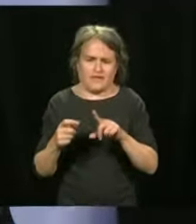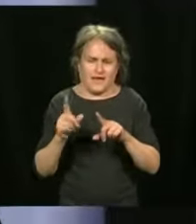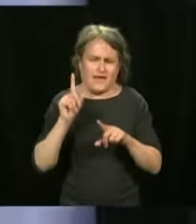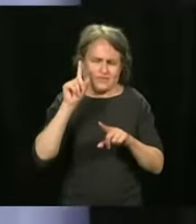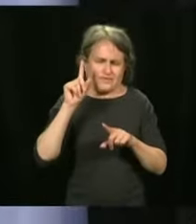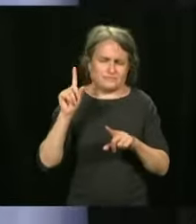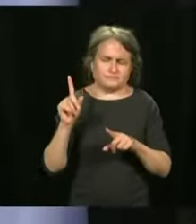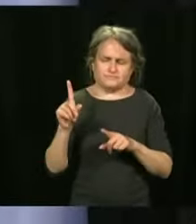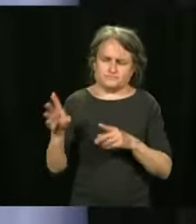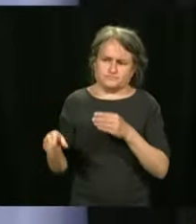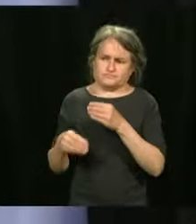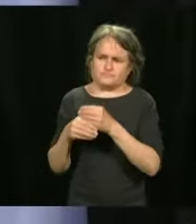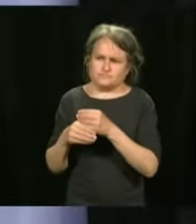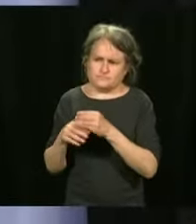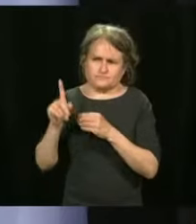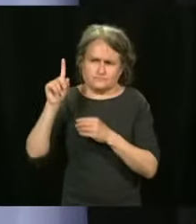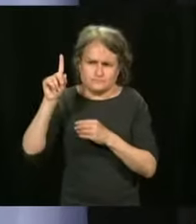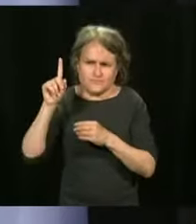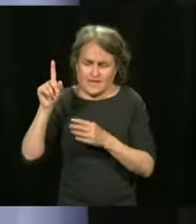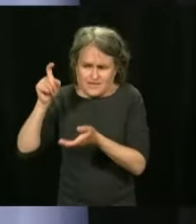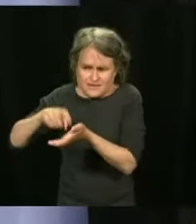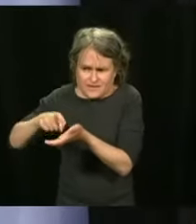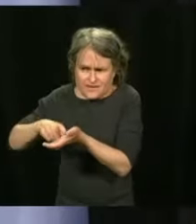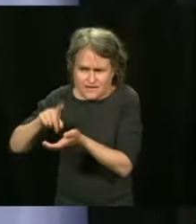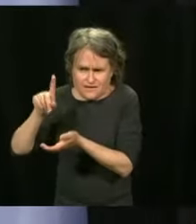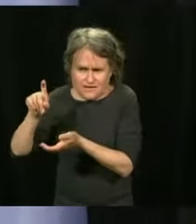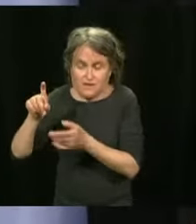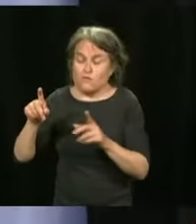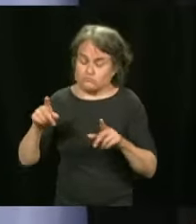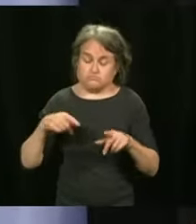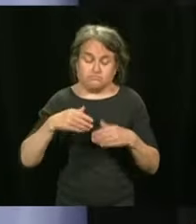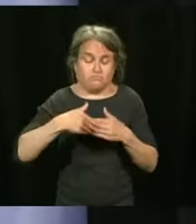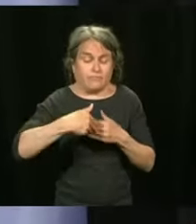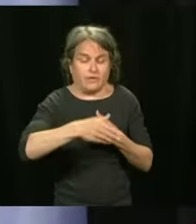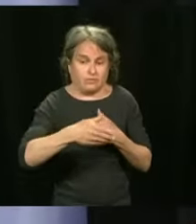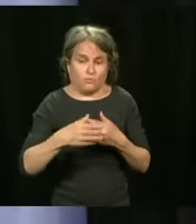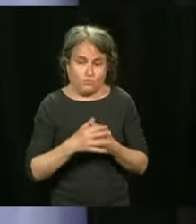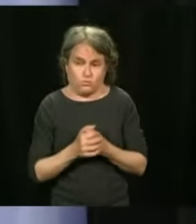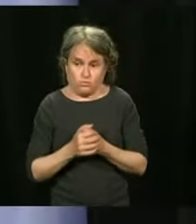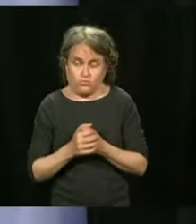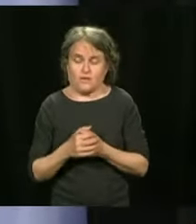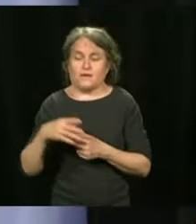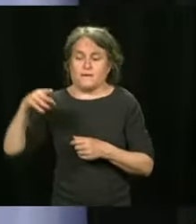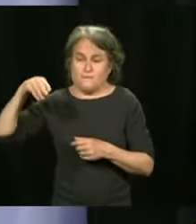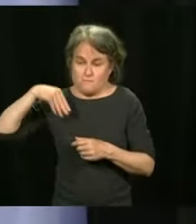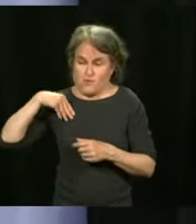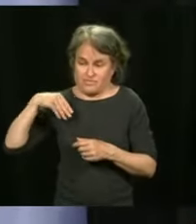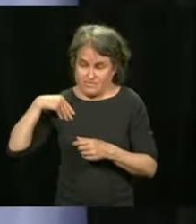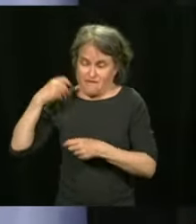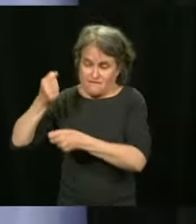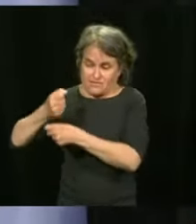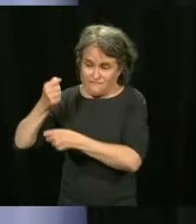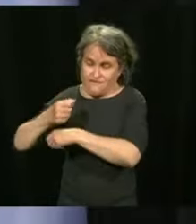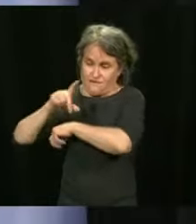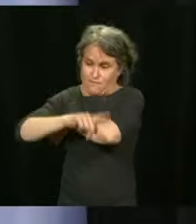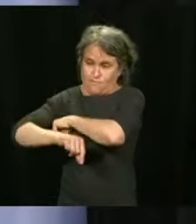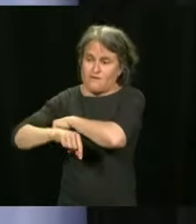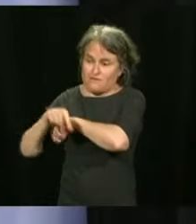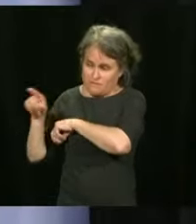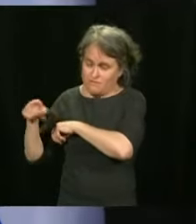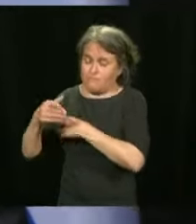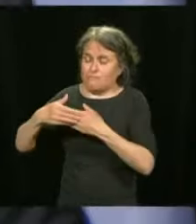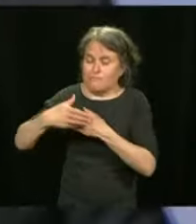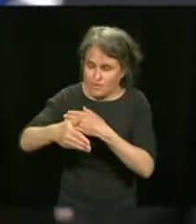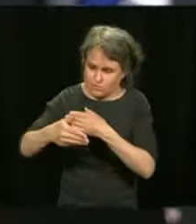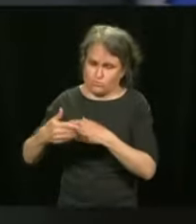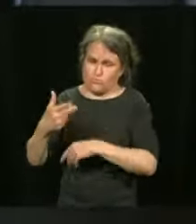be able to, well, soon, soon they will be considered as priority workers, like the monitors, like people